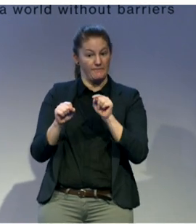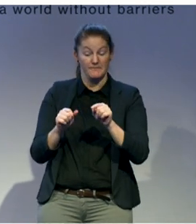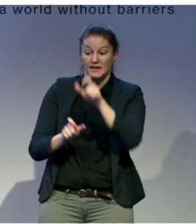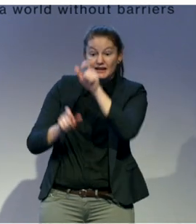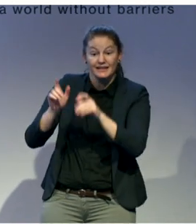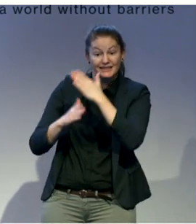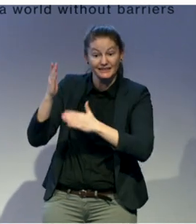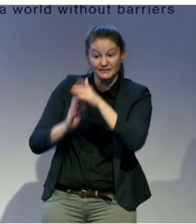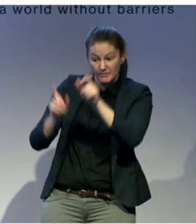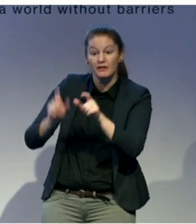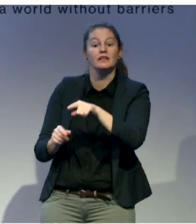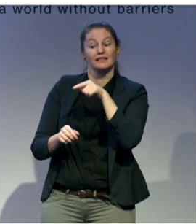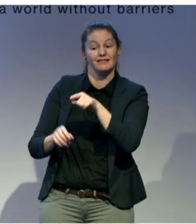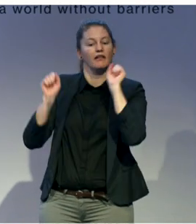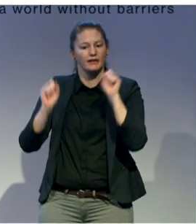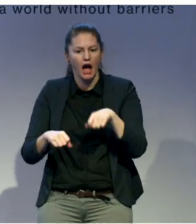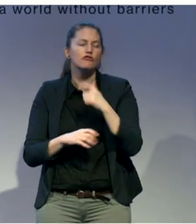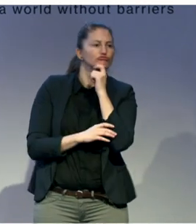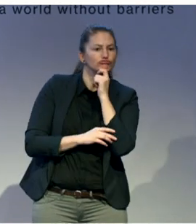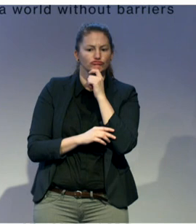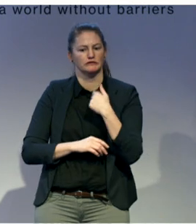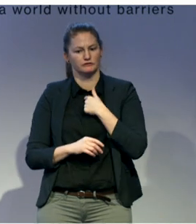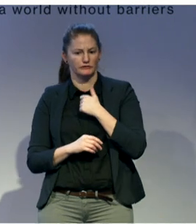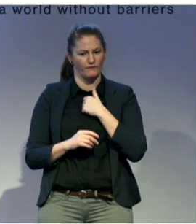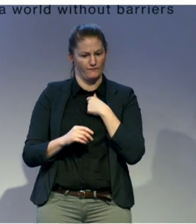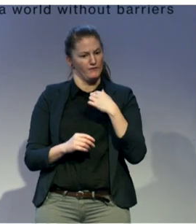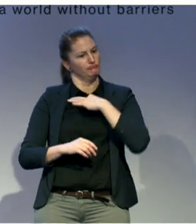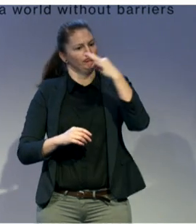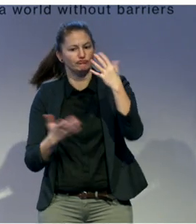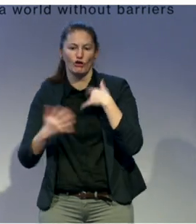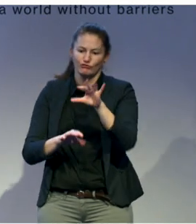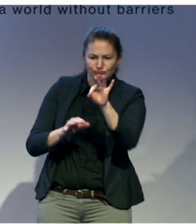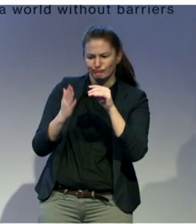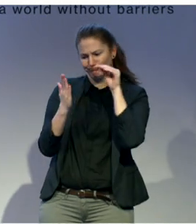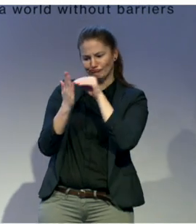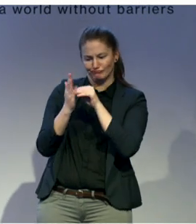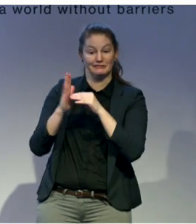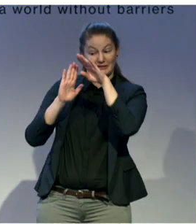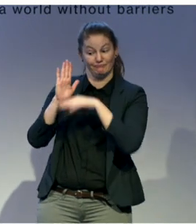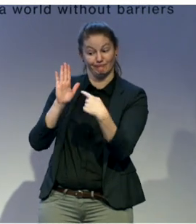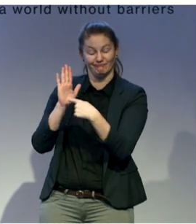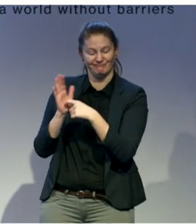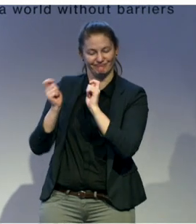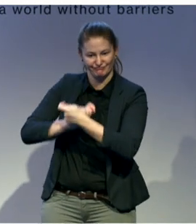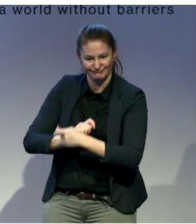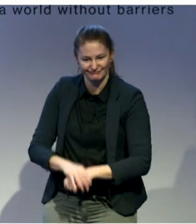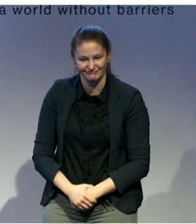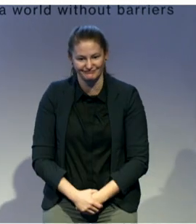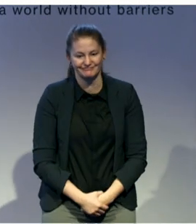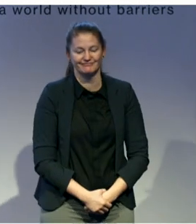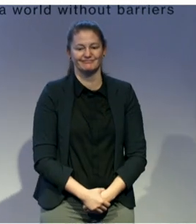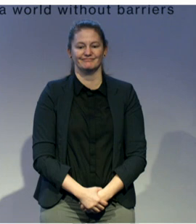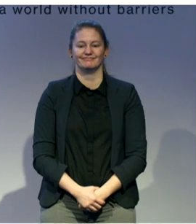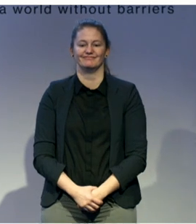the Constitution. That is very important aspects how the vulnerable group of people are being represented